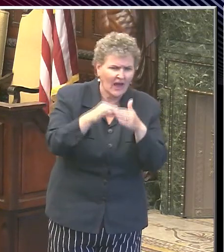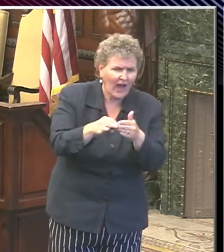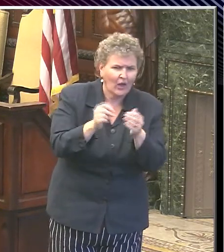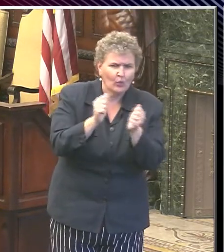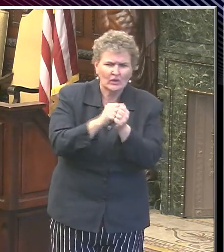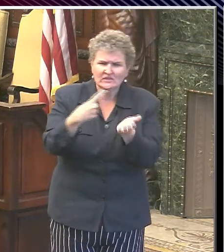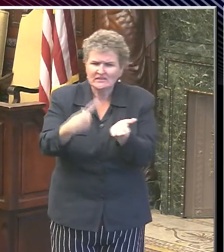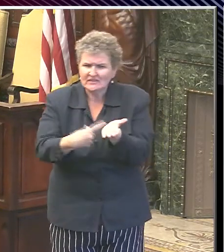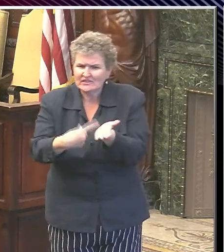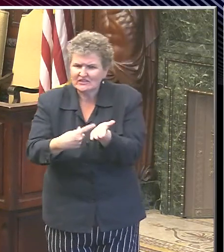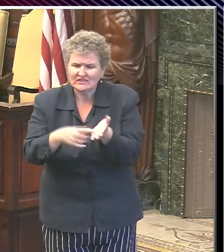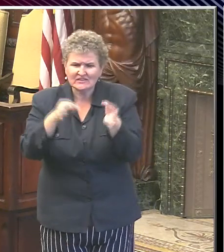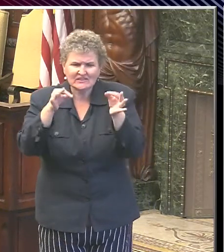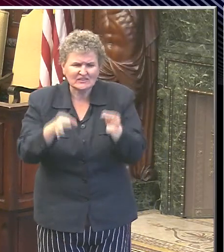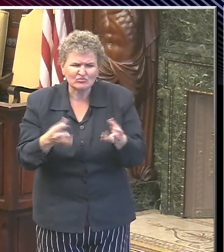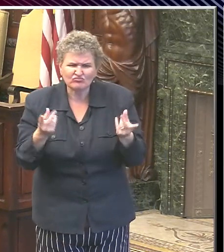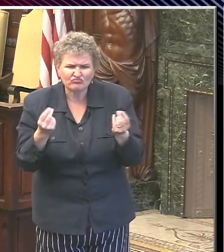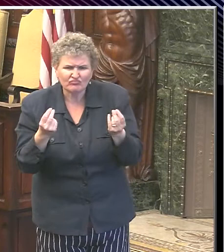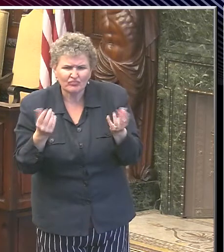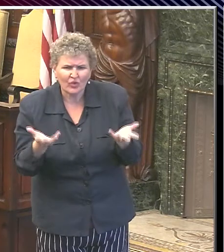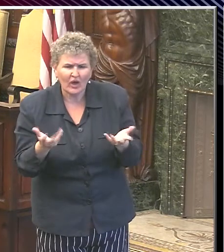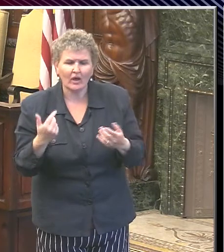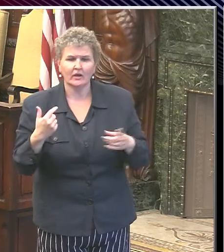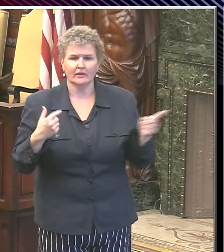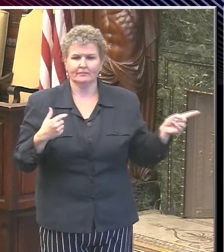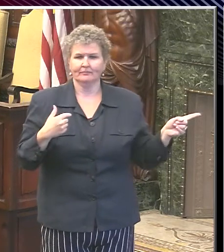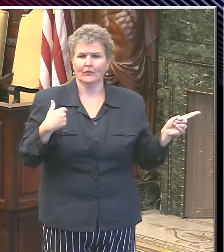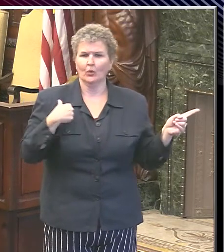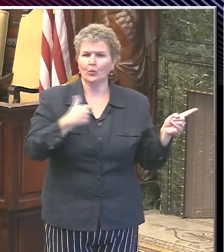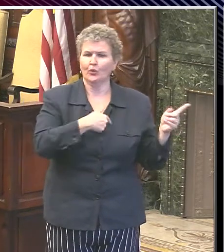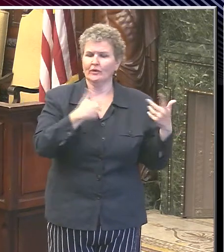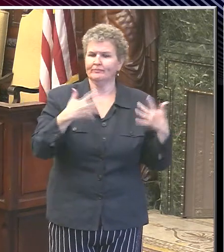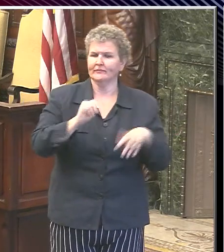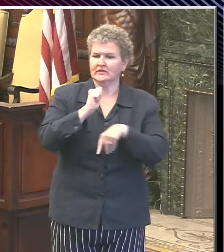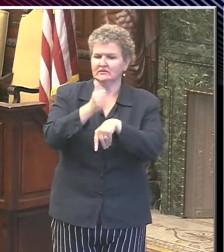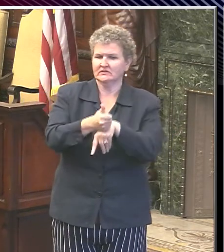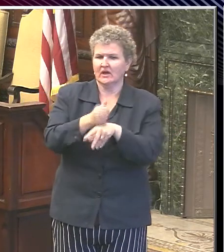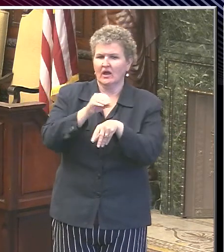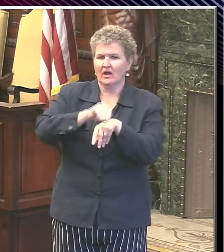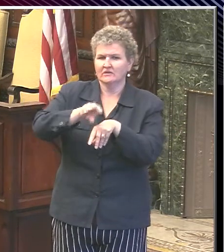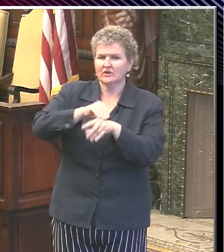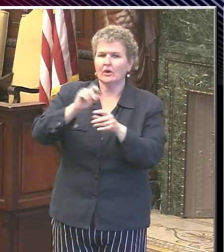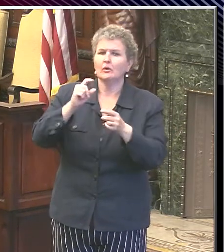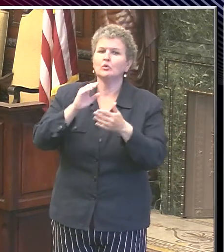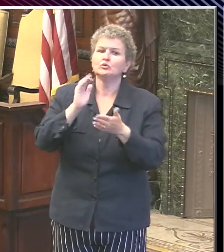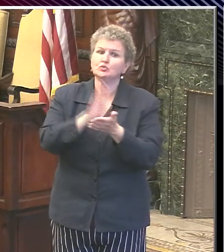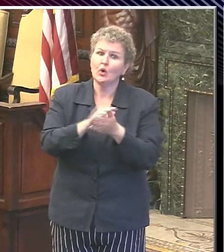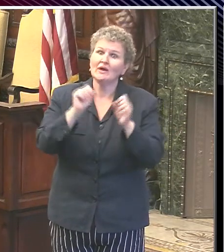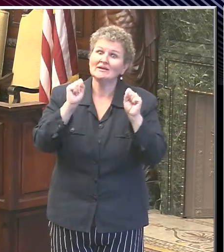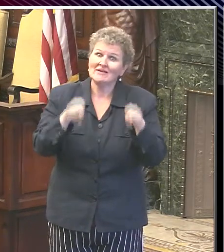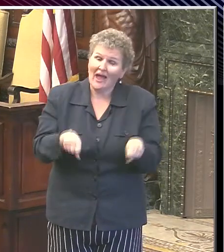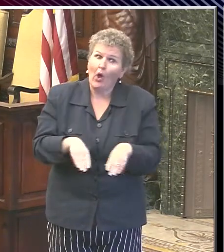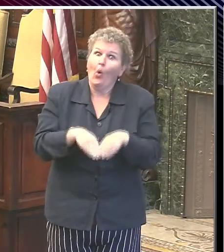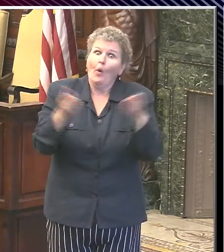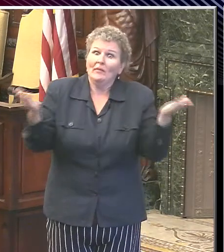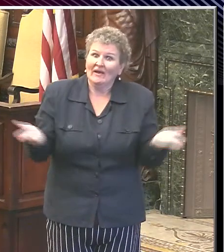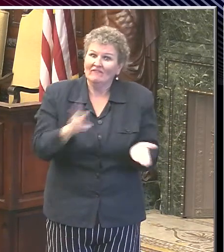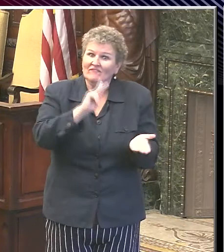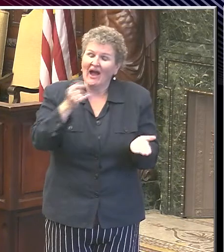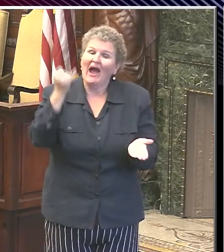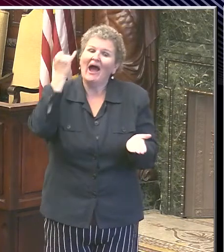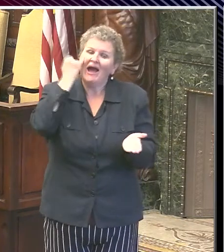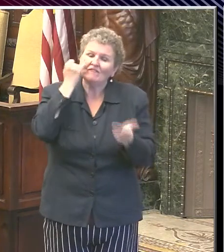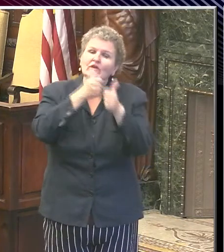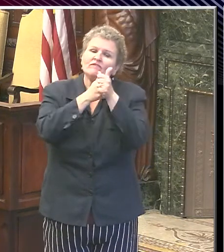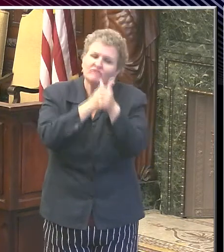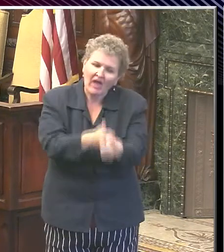So let's be clear. So that the, you know, we set guidance that said that schools could open in Philadelphia if they followed our guidance and our guidance is published on the website.